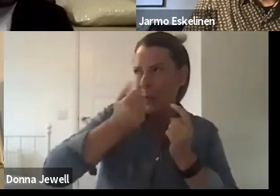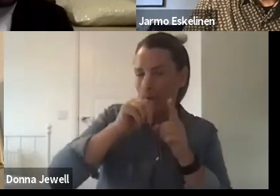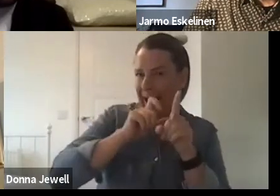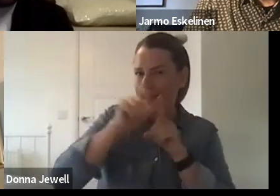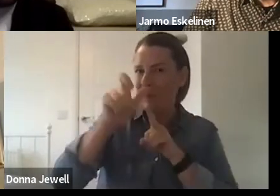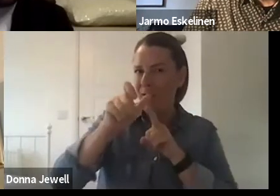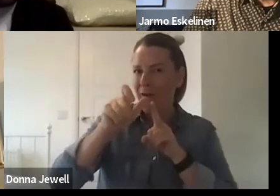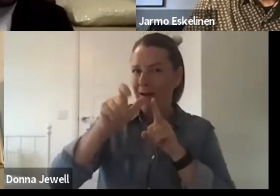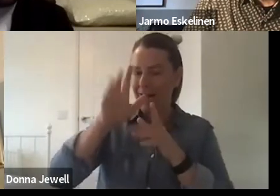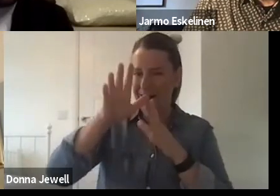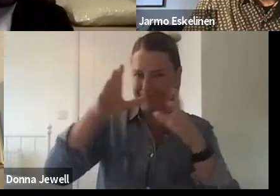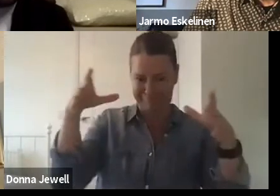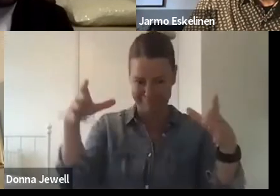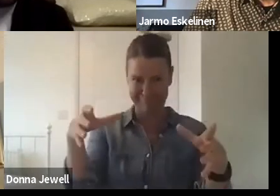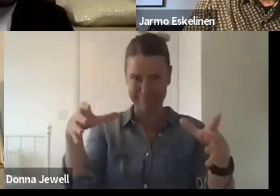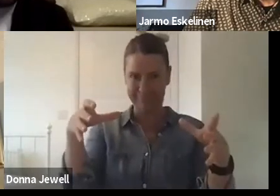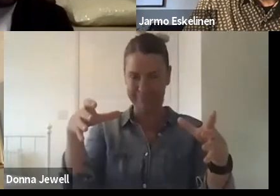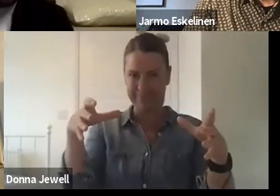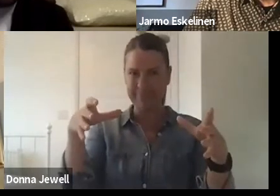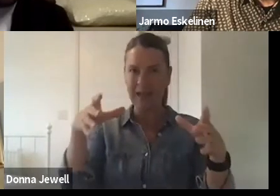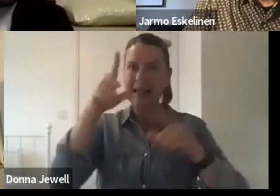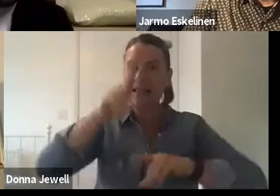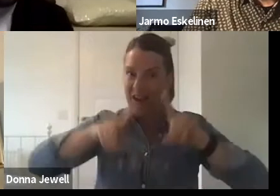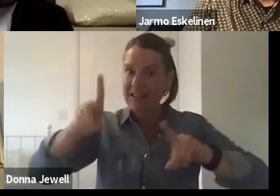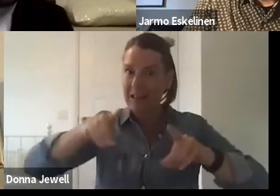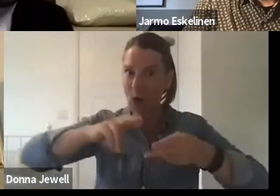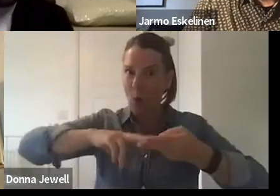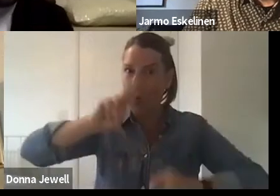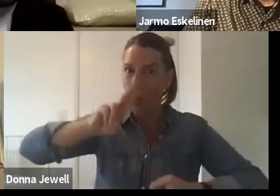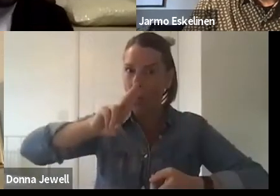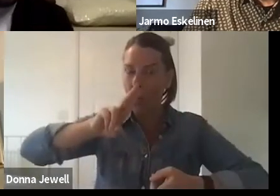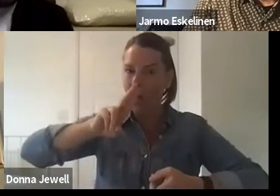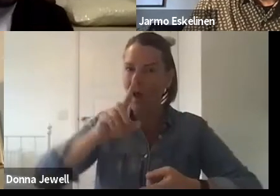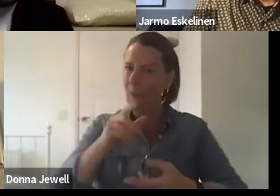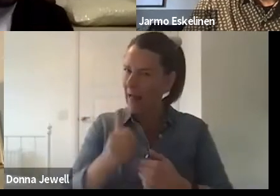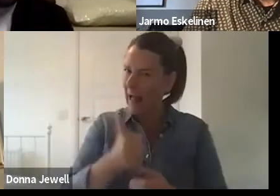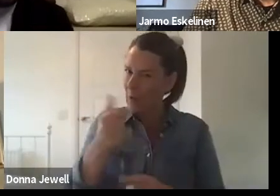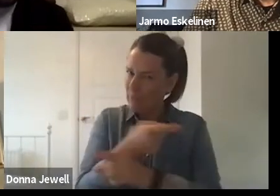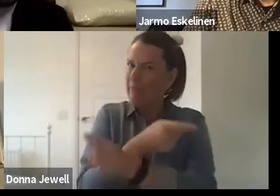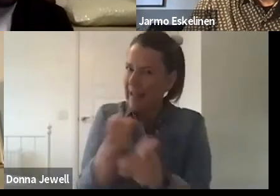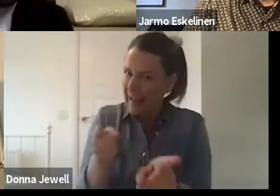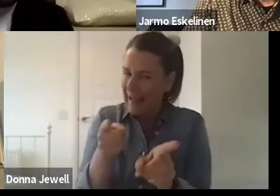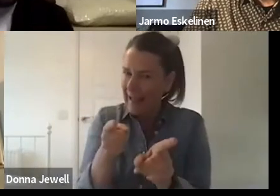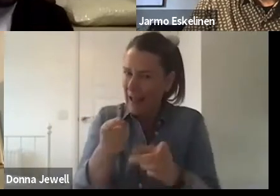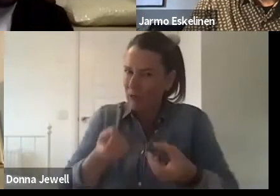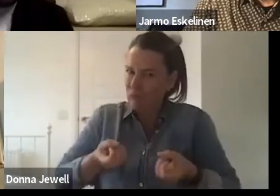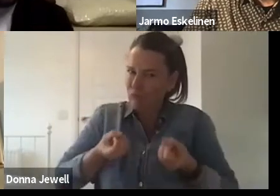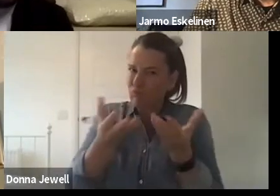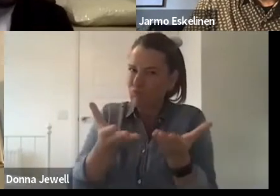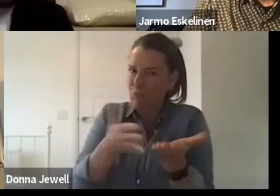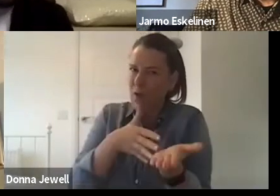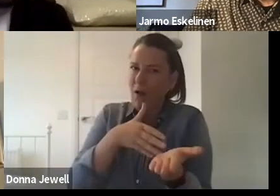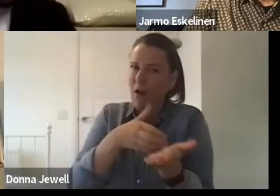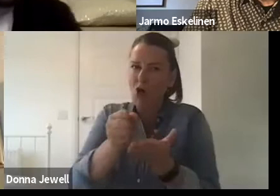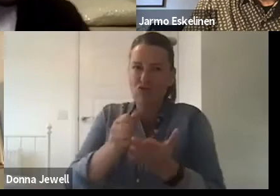communities can express their cultural voice, but actually seeing,